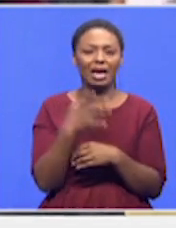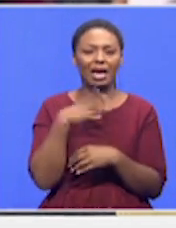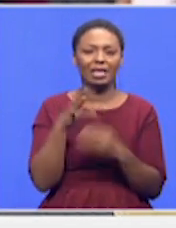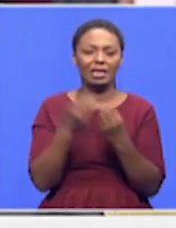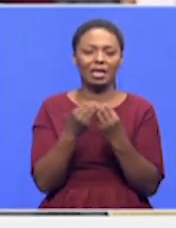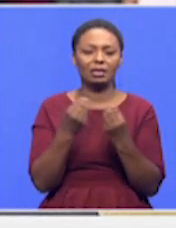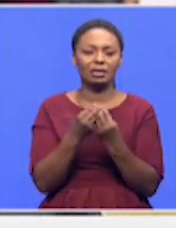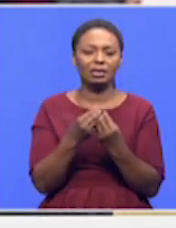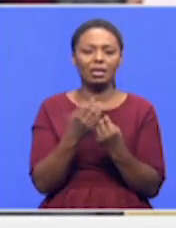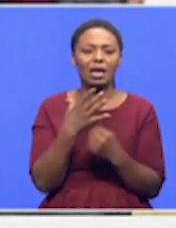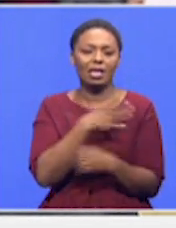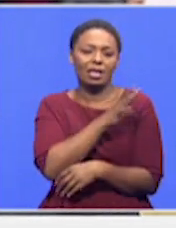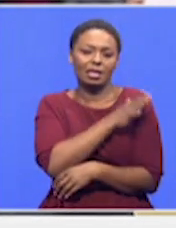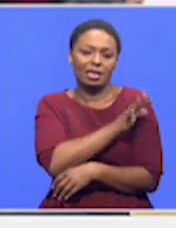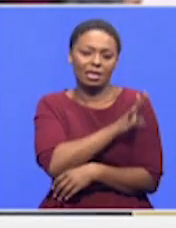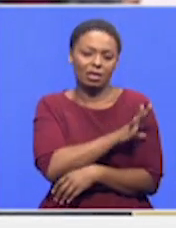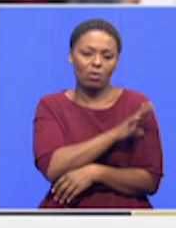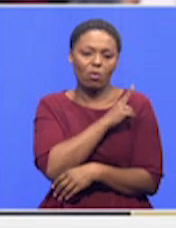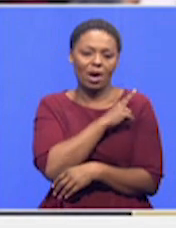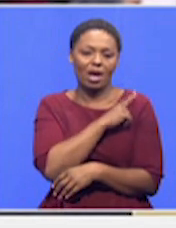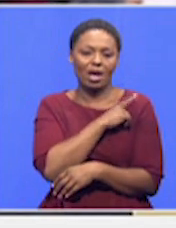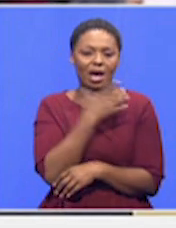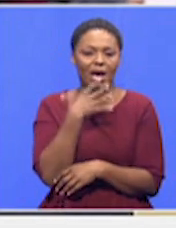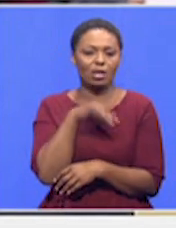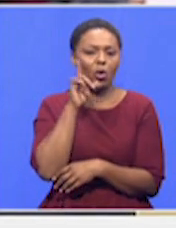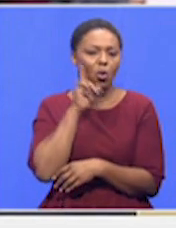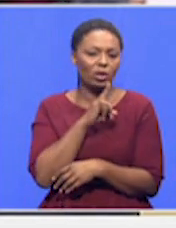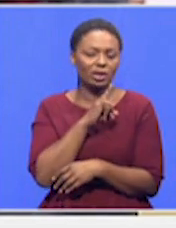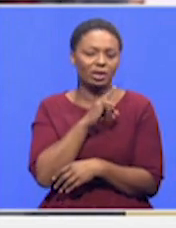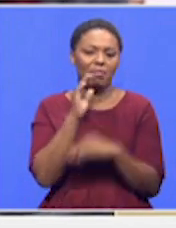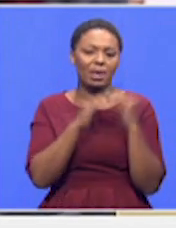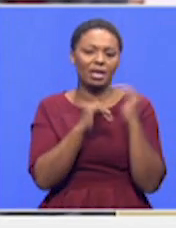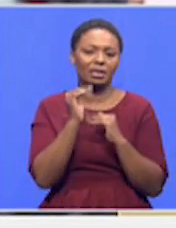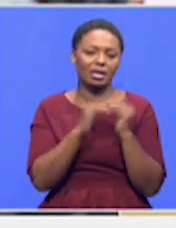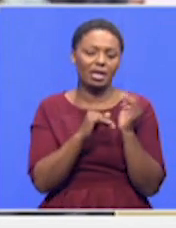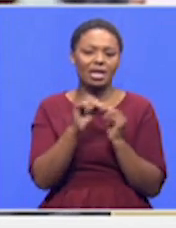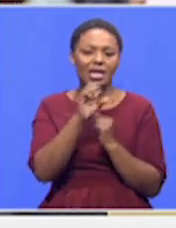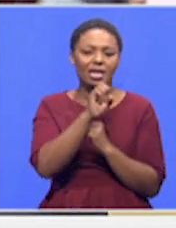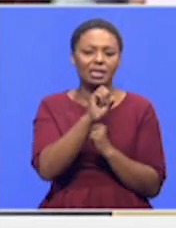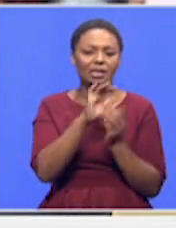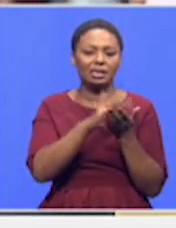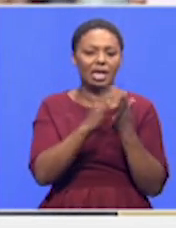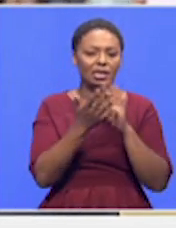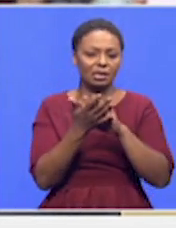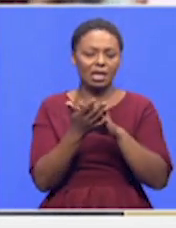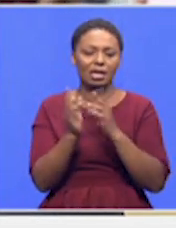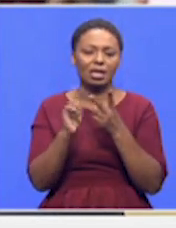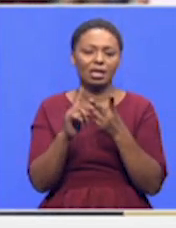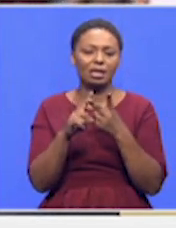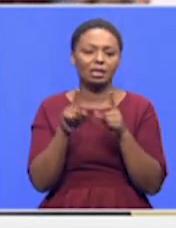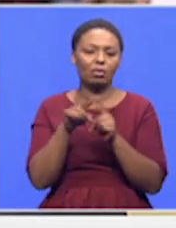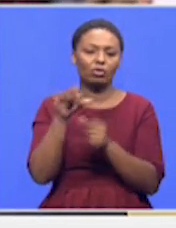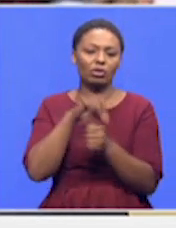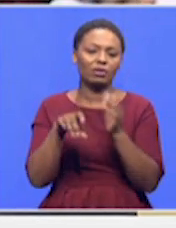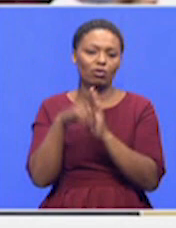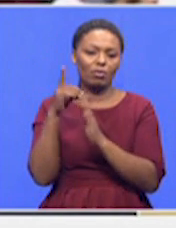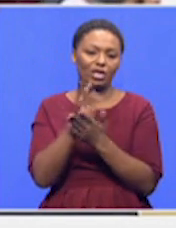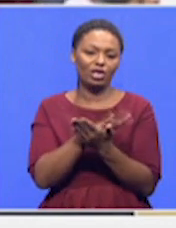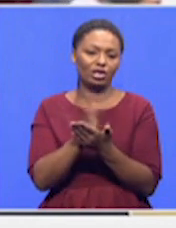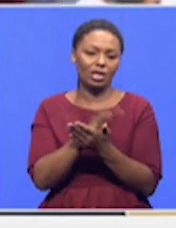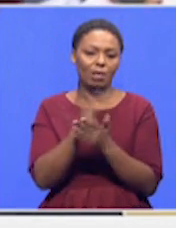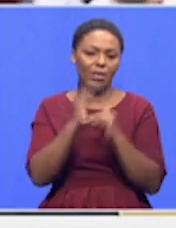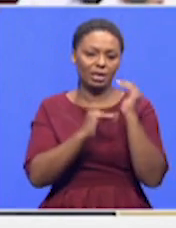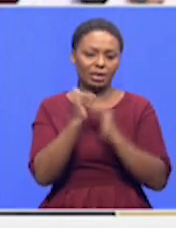Because the current building we're using is an old building, which is shared by SASA and the social development and the clinic, of course.